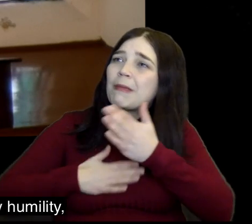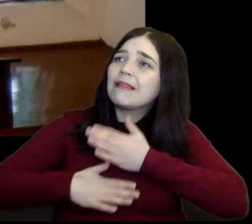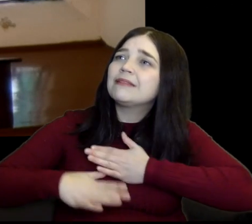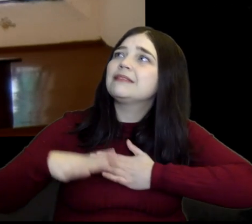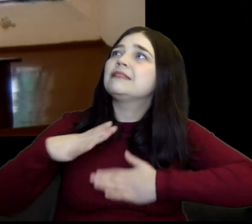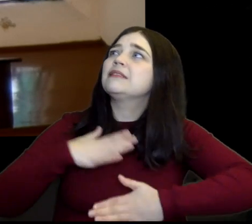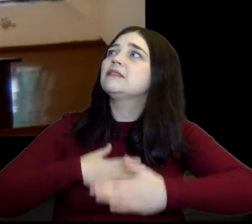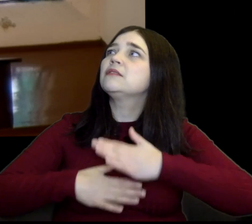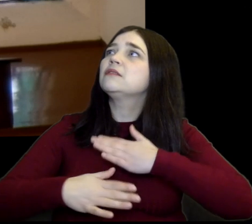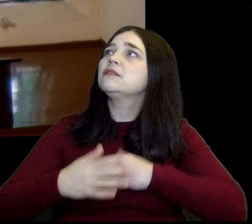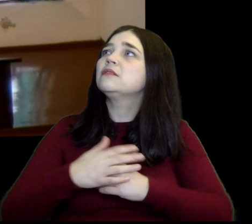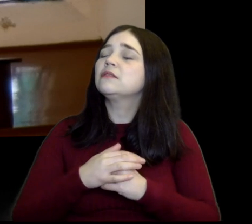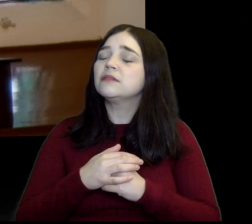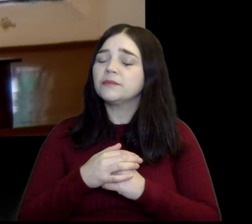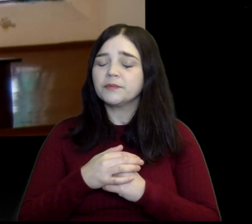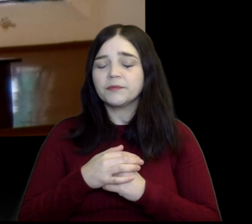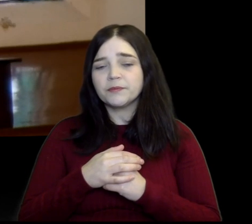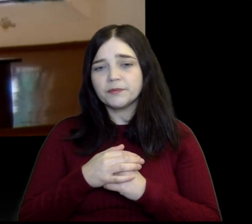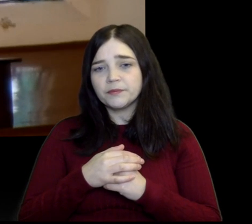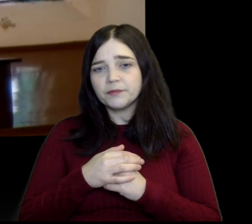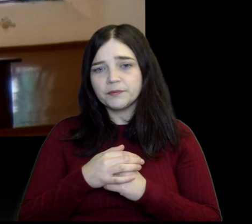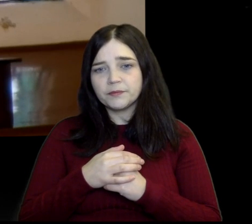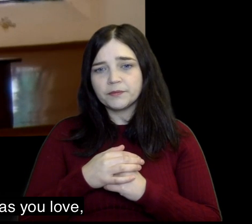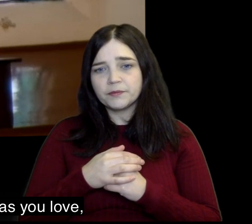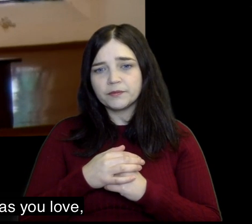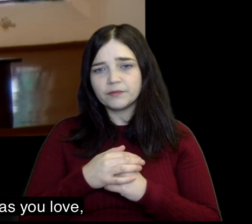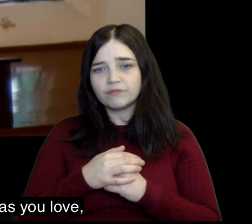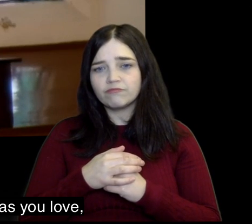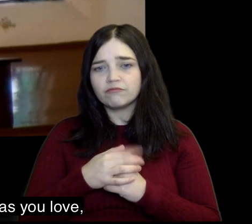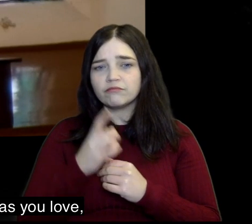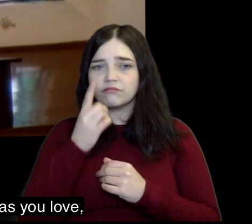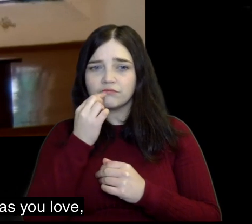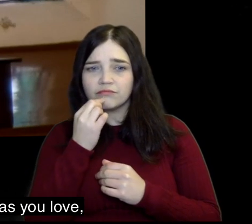grant to us we pray humility